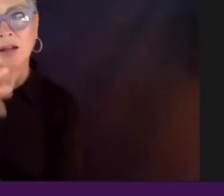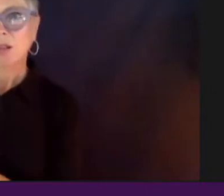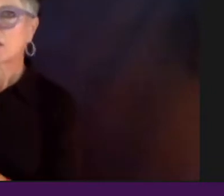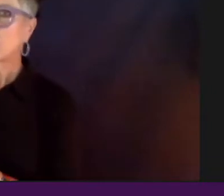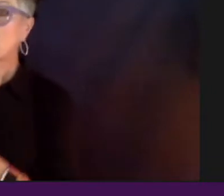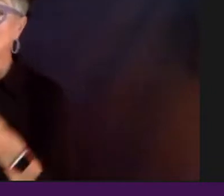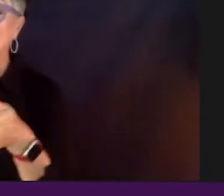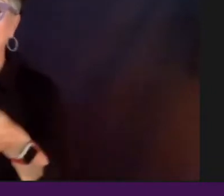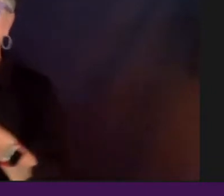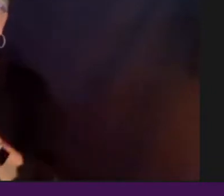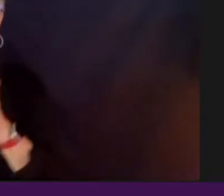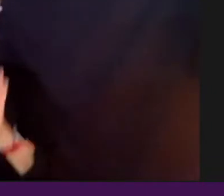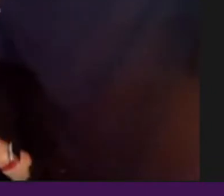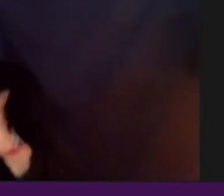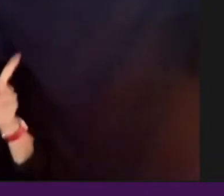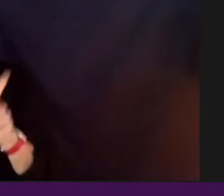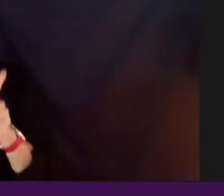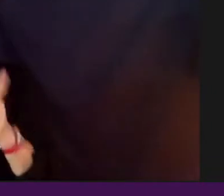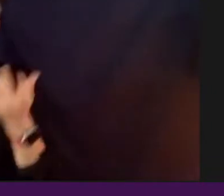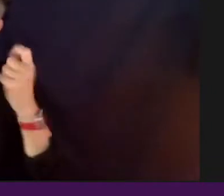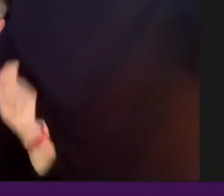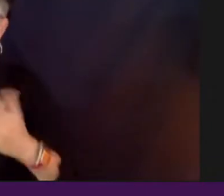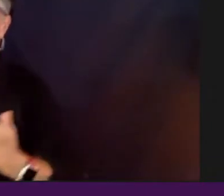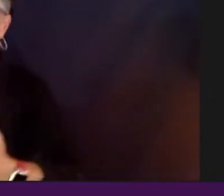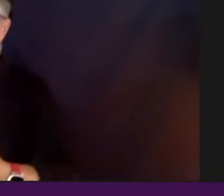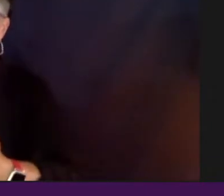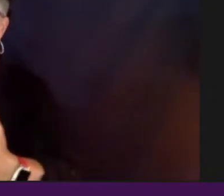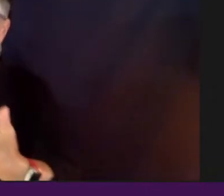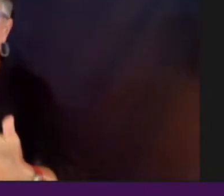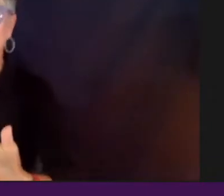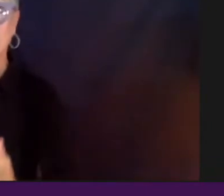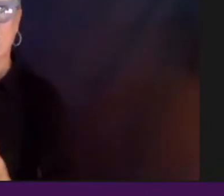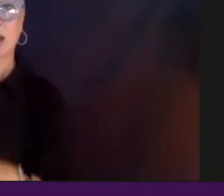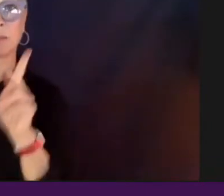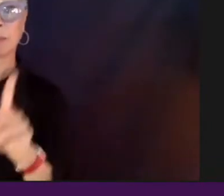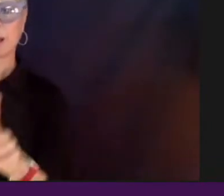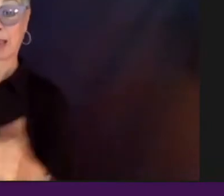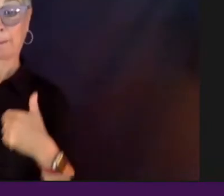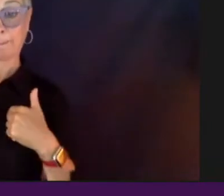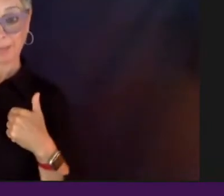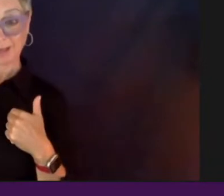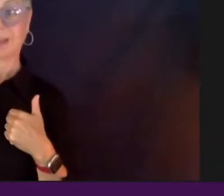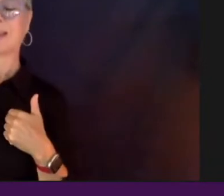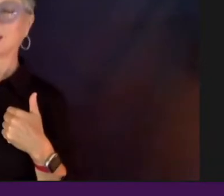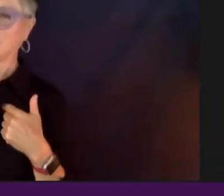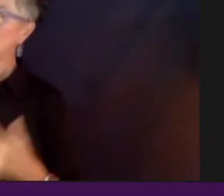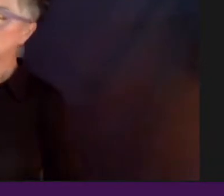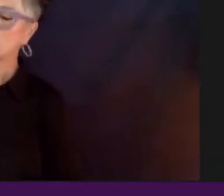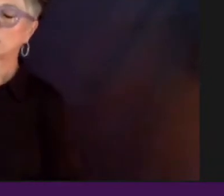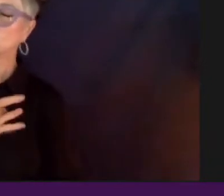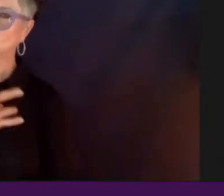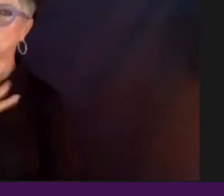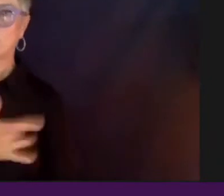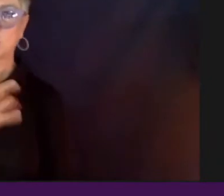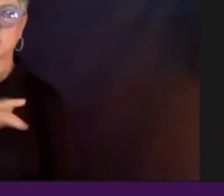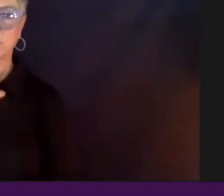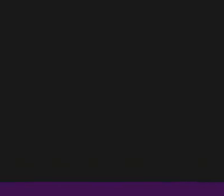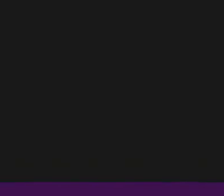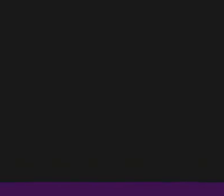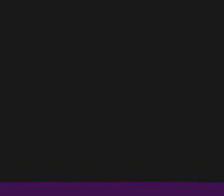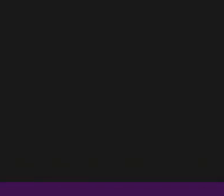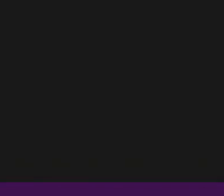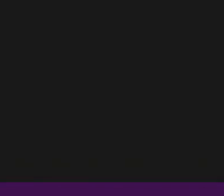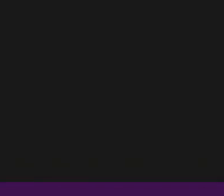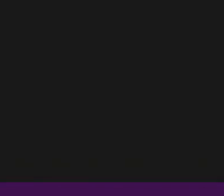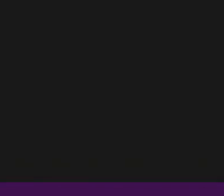trying to find people out there like myself to tell more of our story. So I appreciate that. Great. Thanks, Ben. I agree.